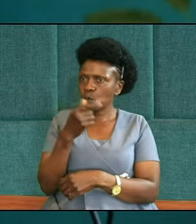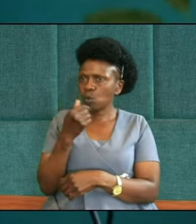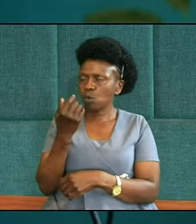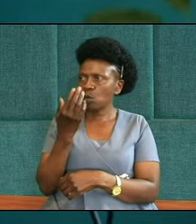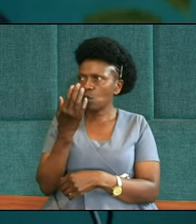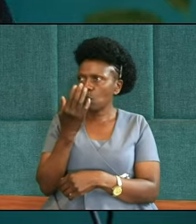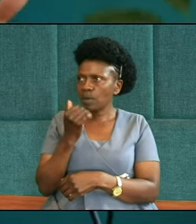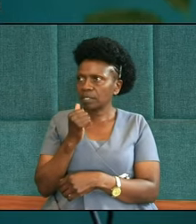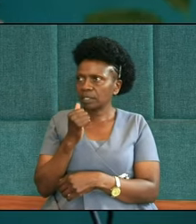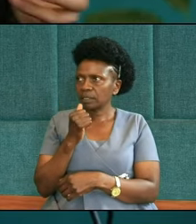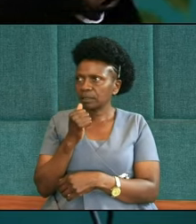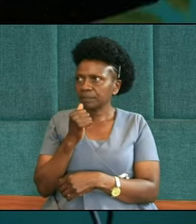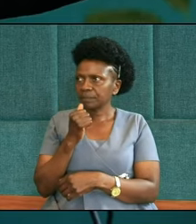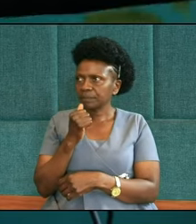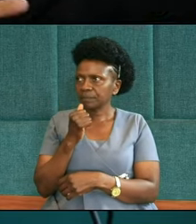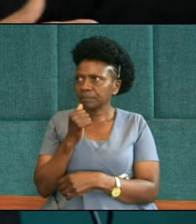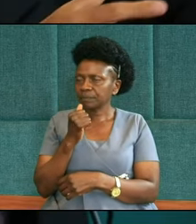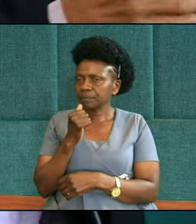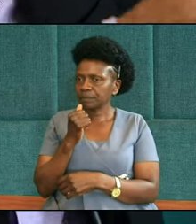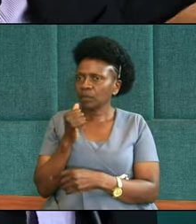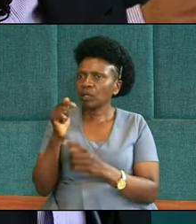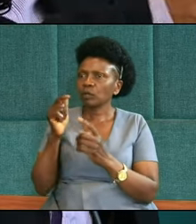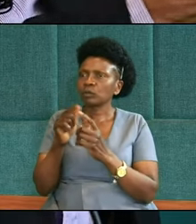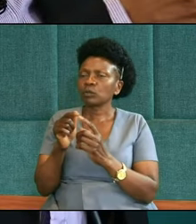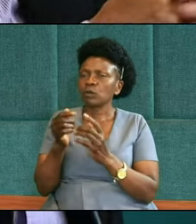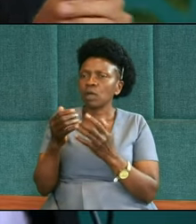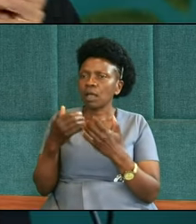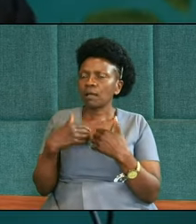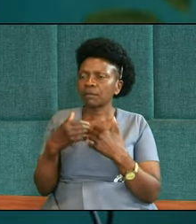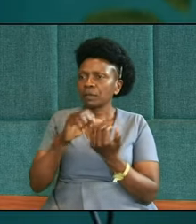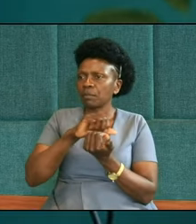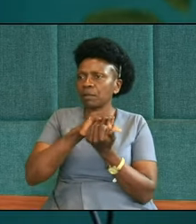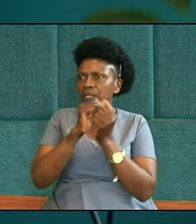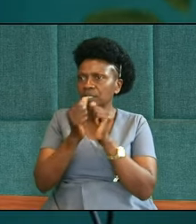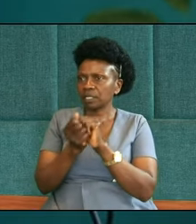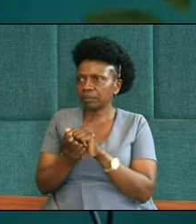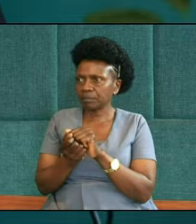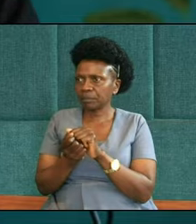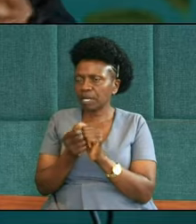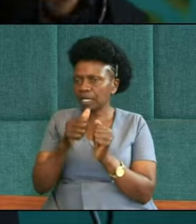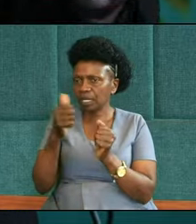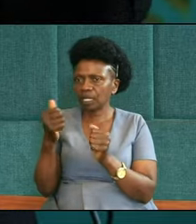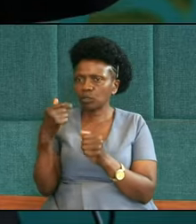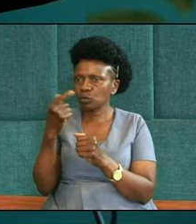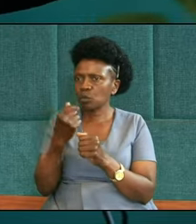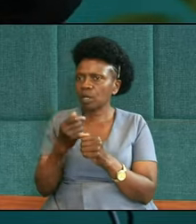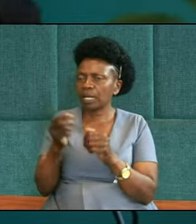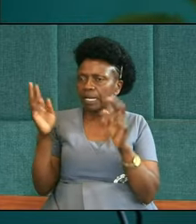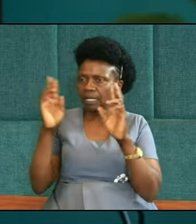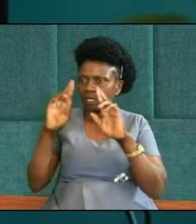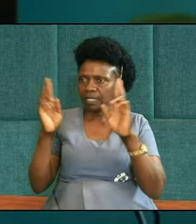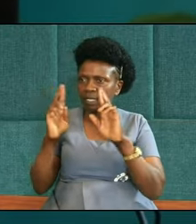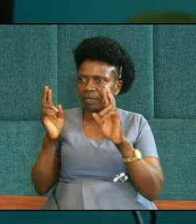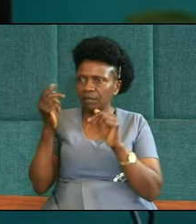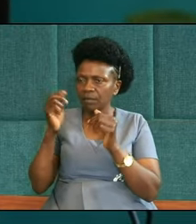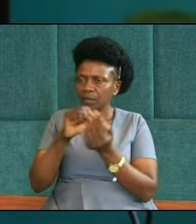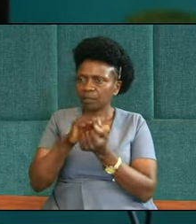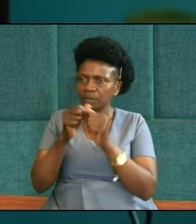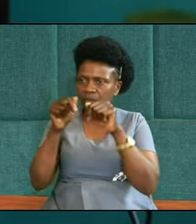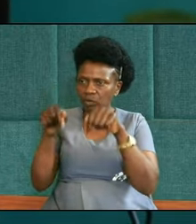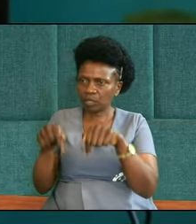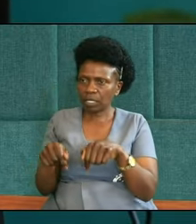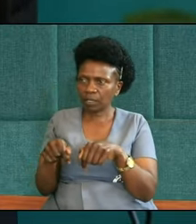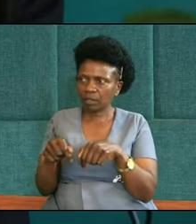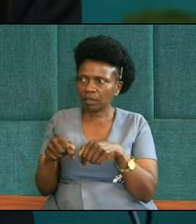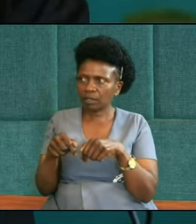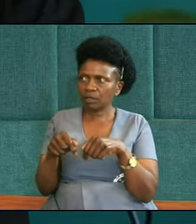have made the decision, praise God, there will be a baptism happening in just a few minutes here, but we're going to invite you to stand with us, and we're going